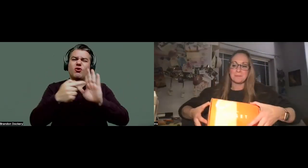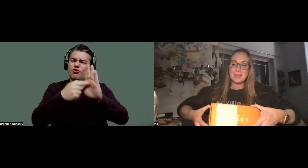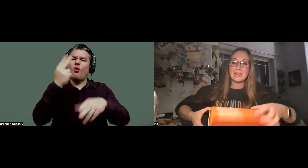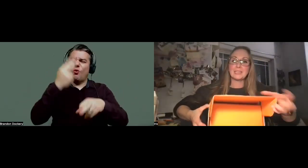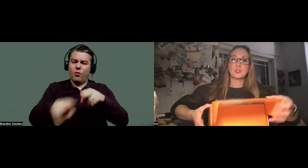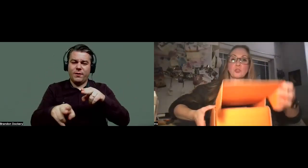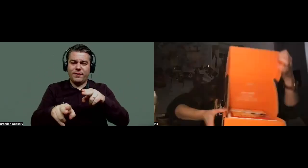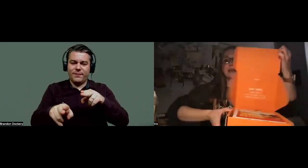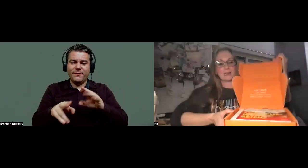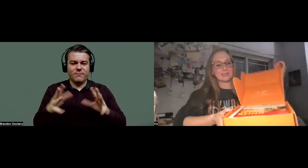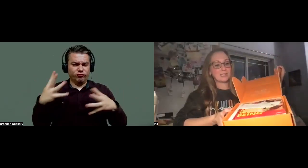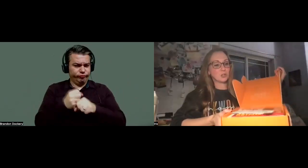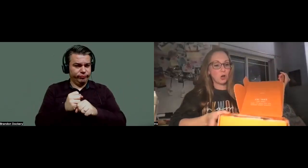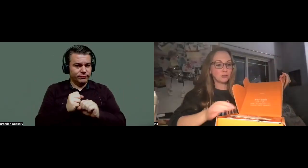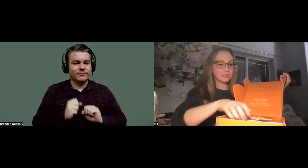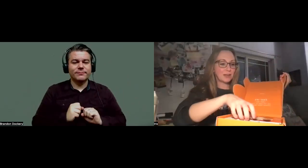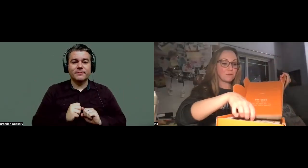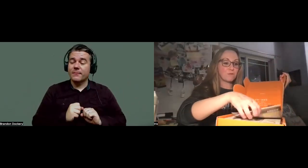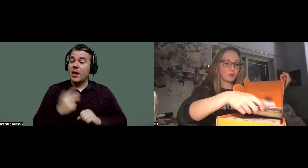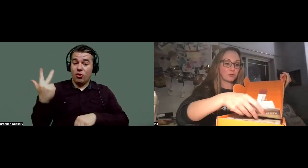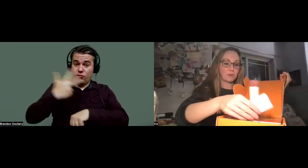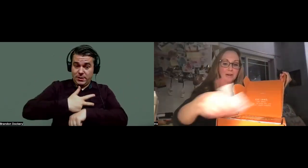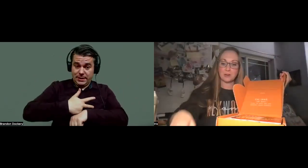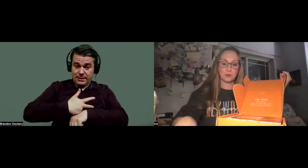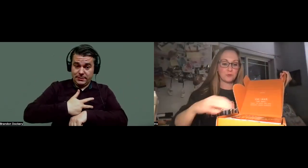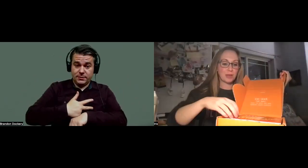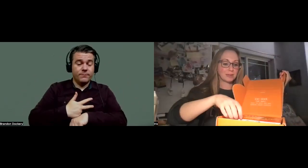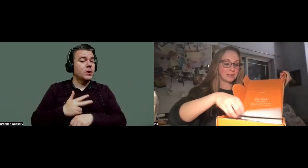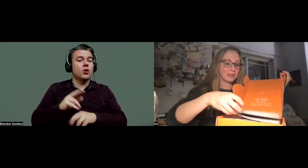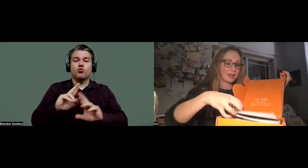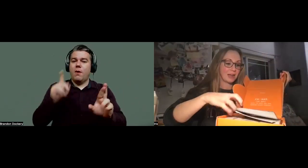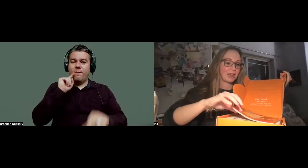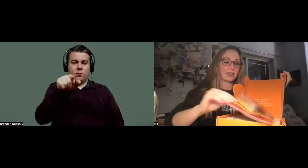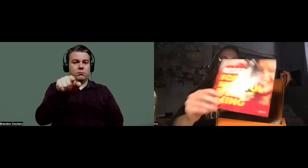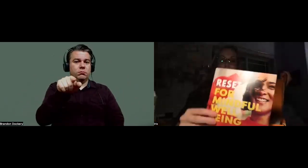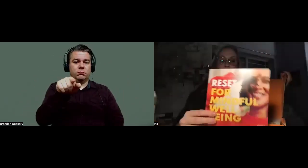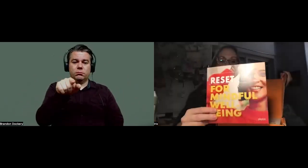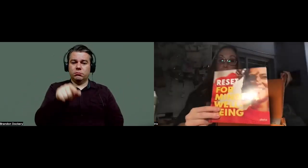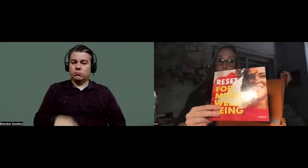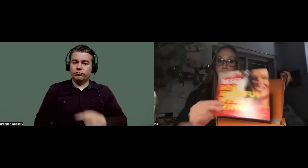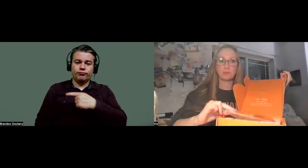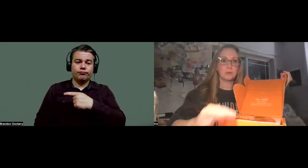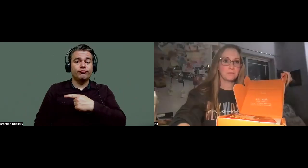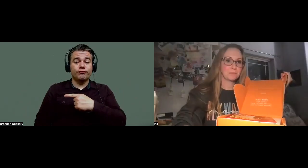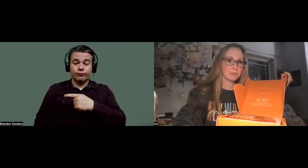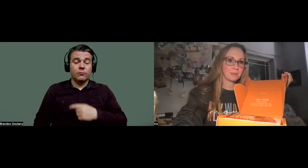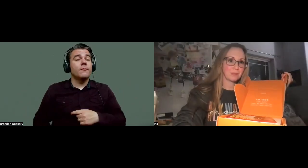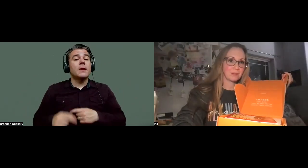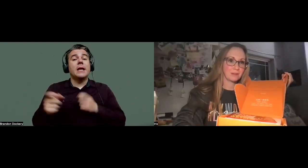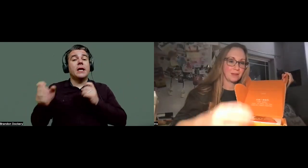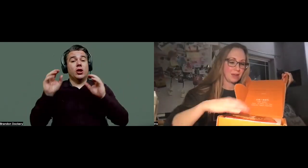wrap it up. It's three days and it's all set for you right here. You get a instruction manual